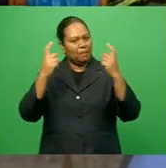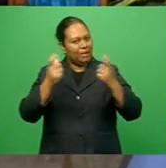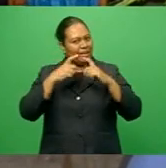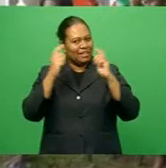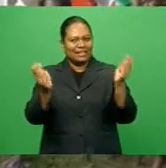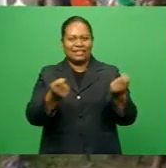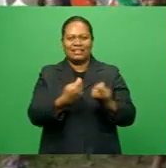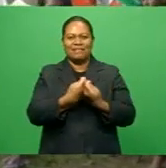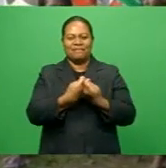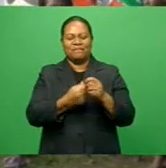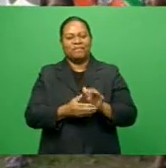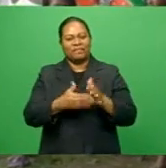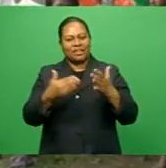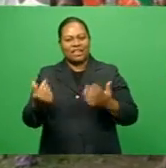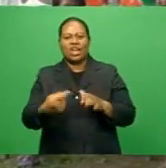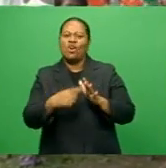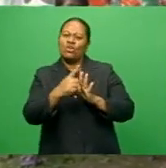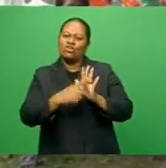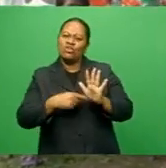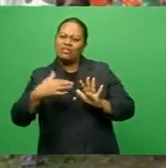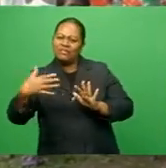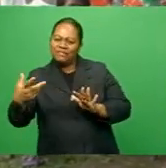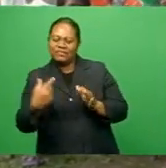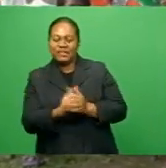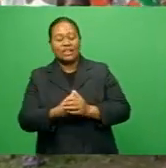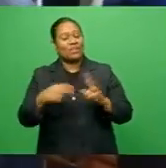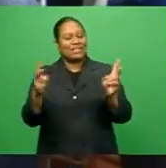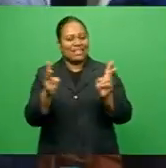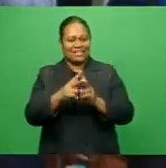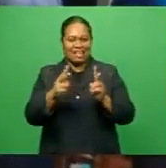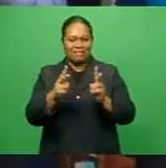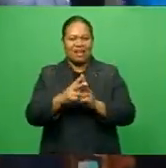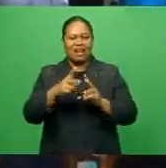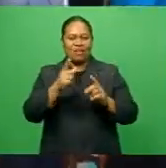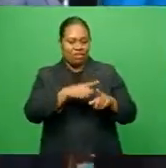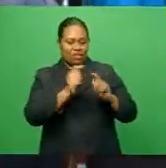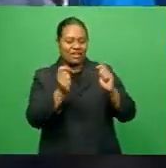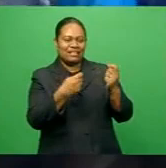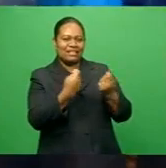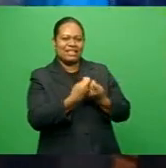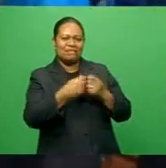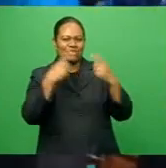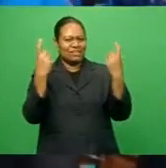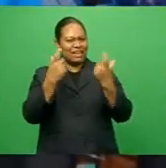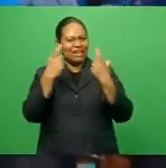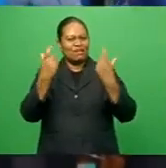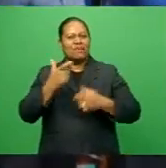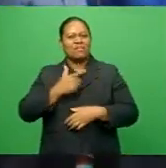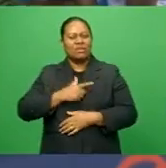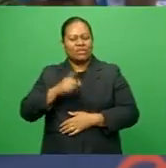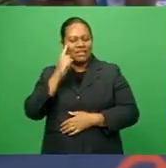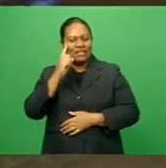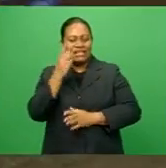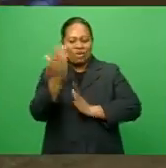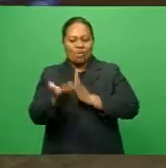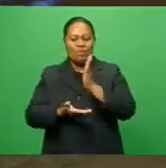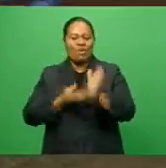Executive member Jeff Tamata says it was a double celebration for the union as the team received cash rewards.